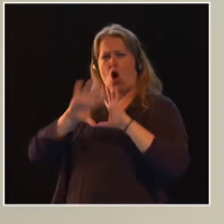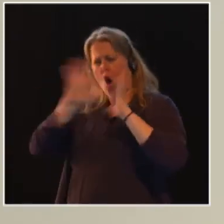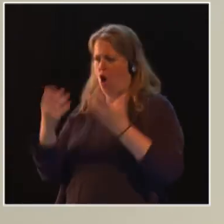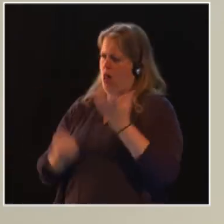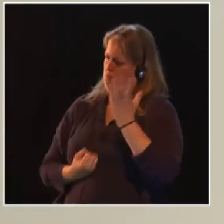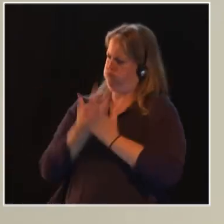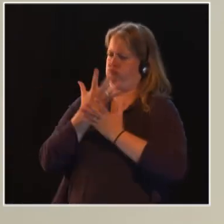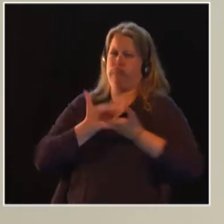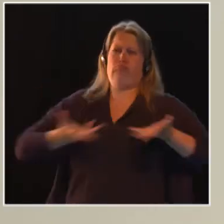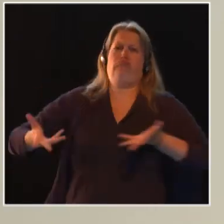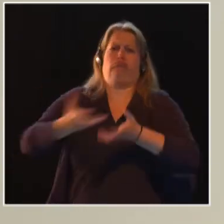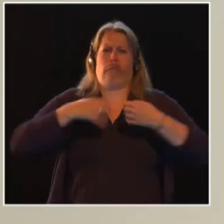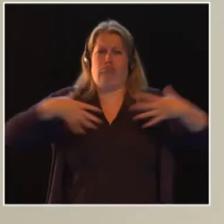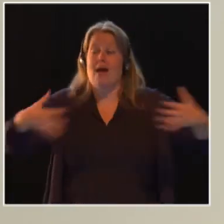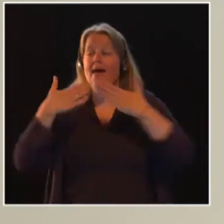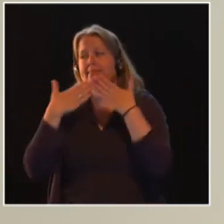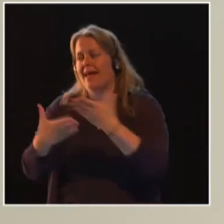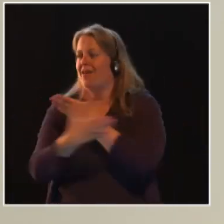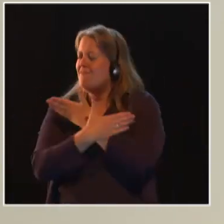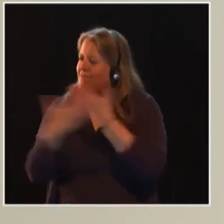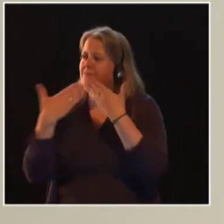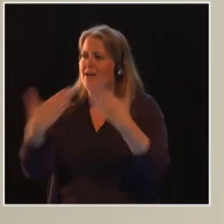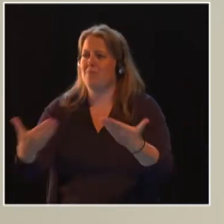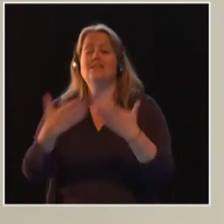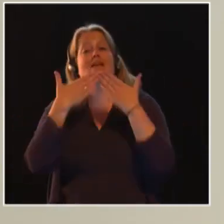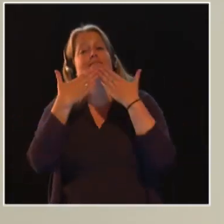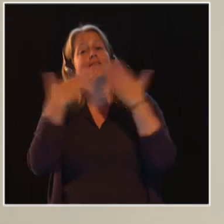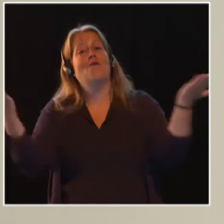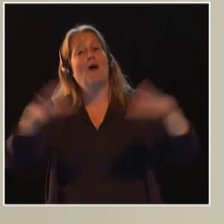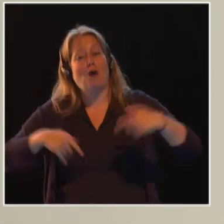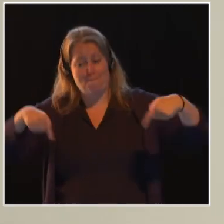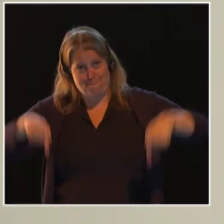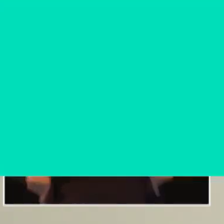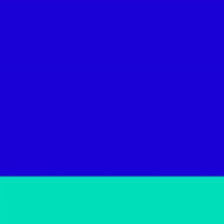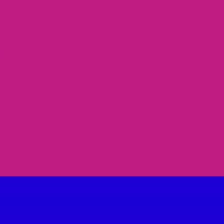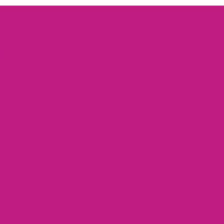and welcome you all on these 3DDs. Thank you.